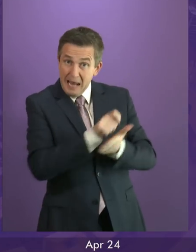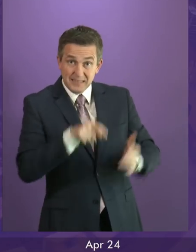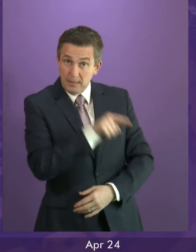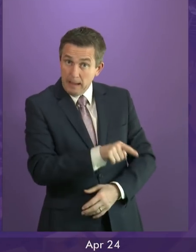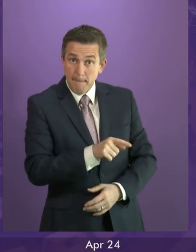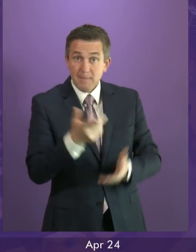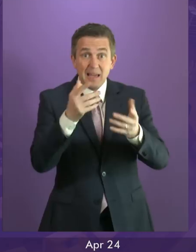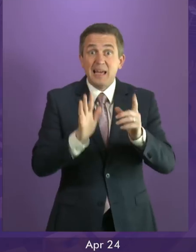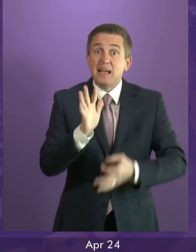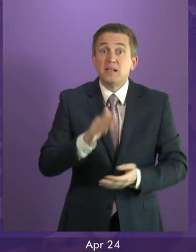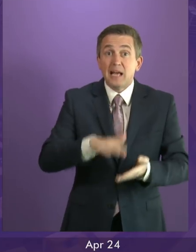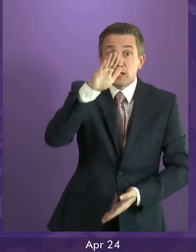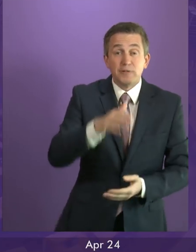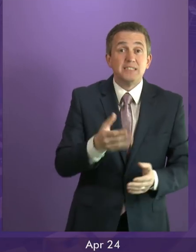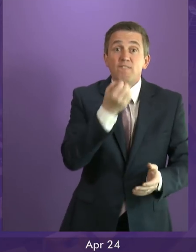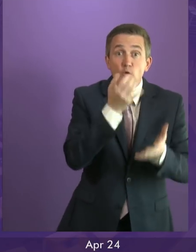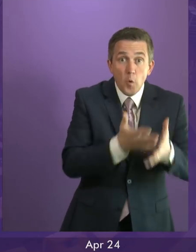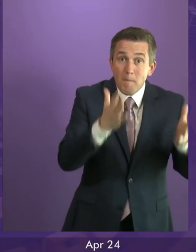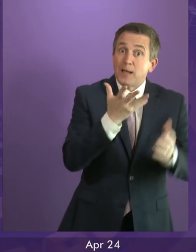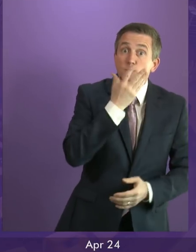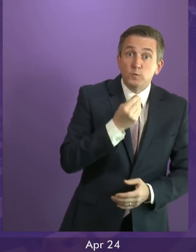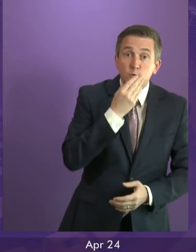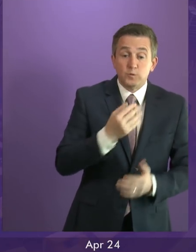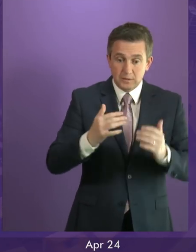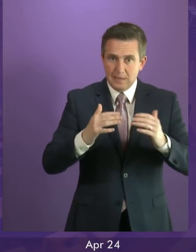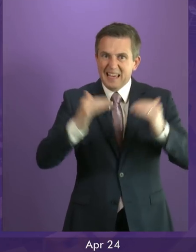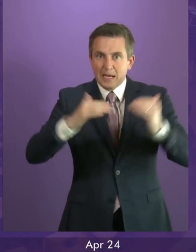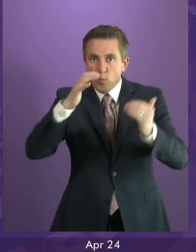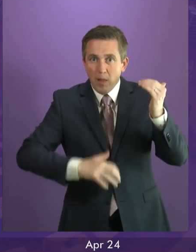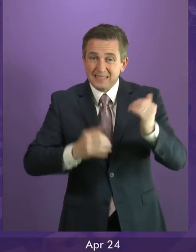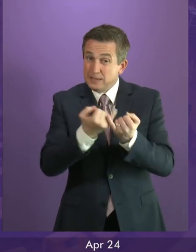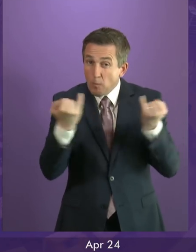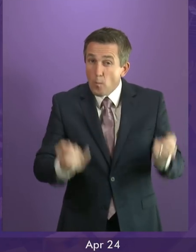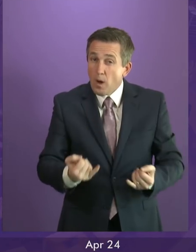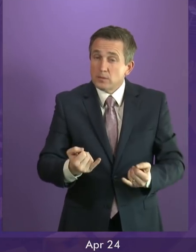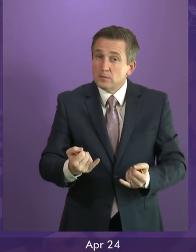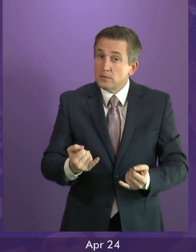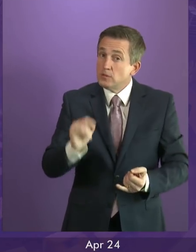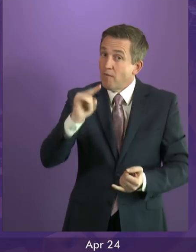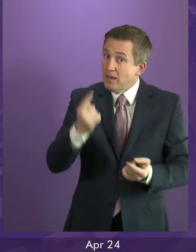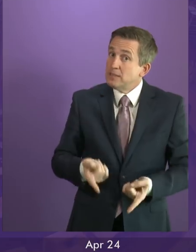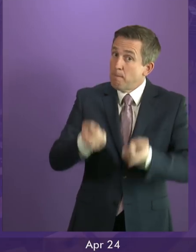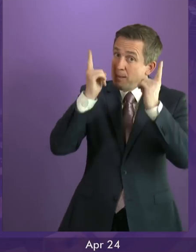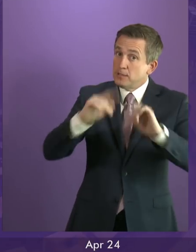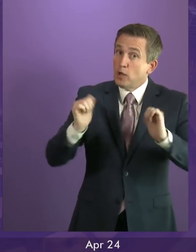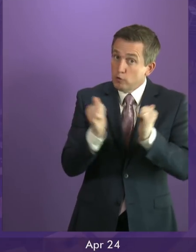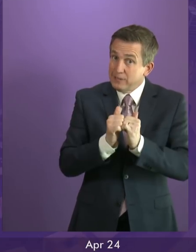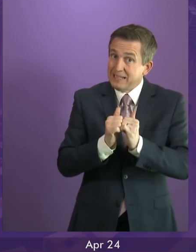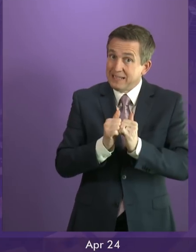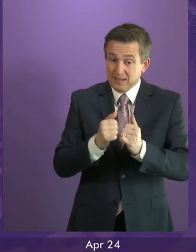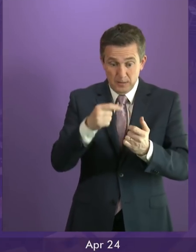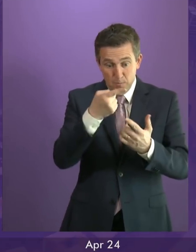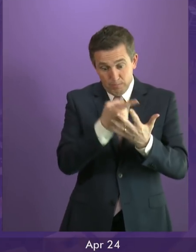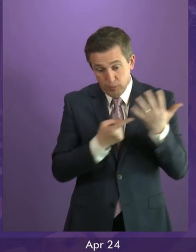back use and increasing inequality in Scotland. So would the First Minister agree that it is these issues, along with